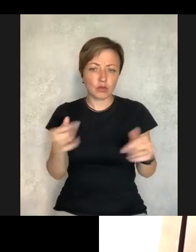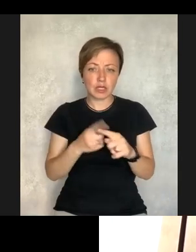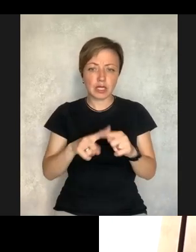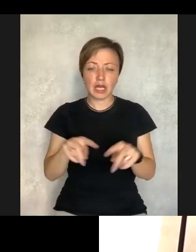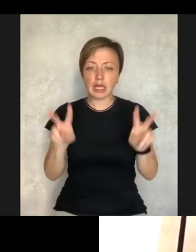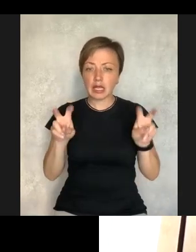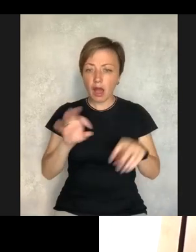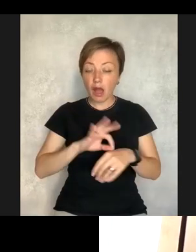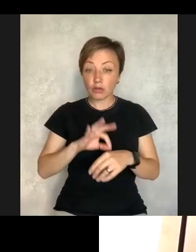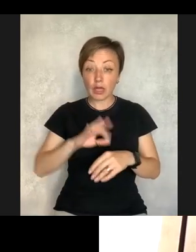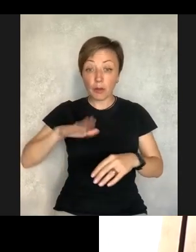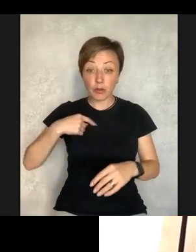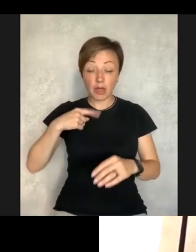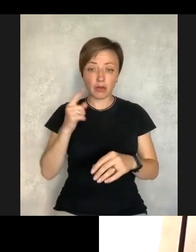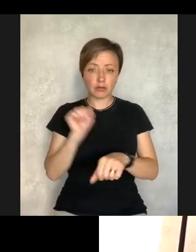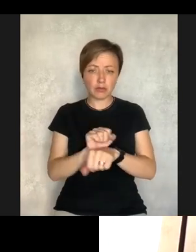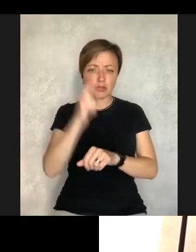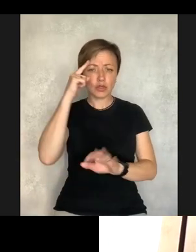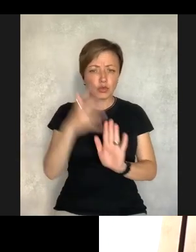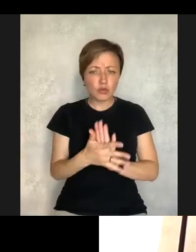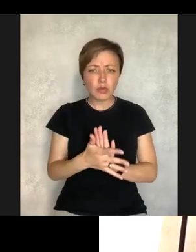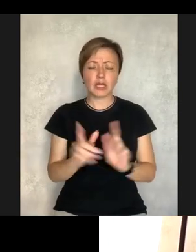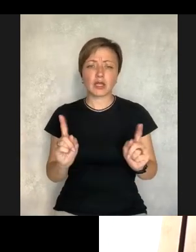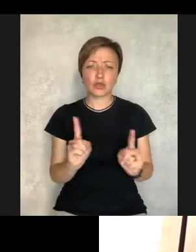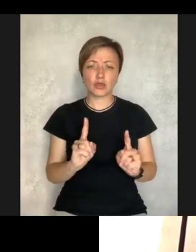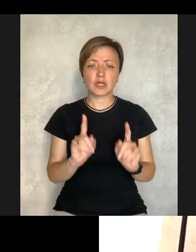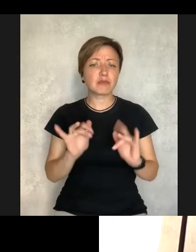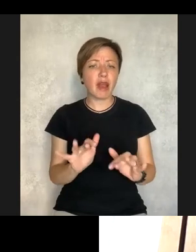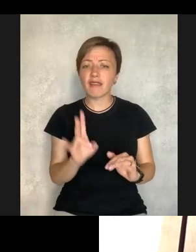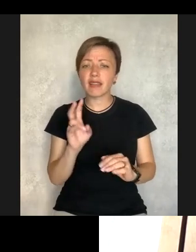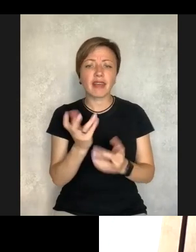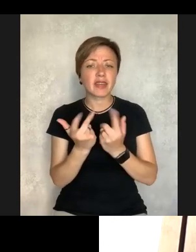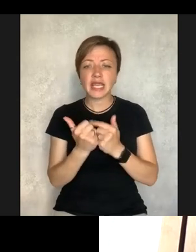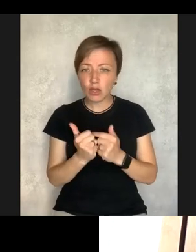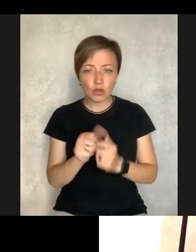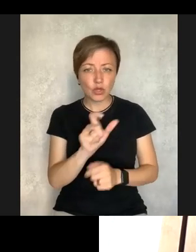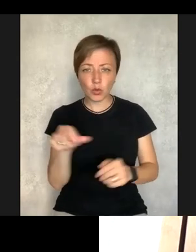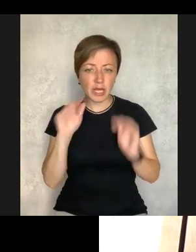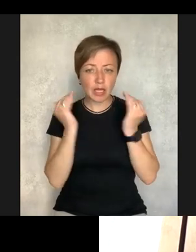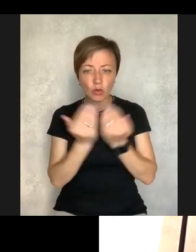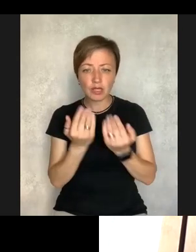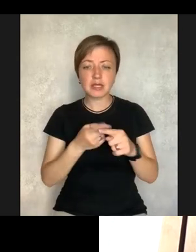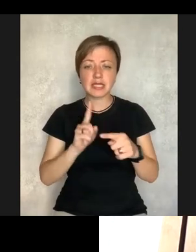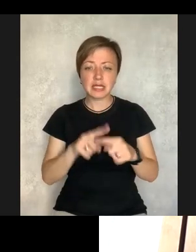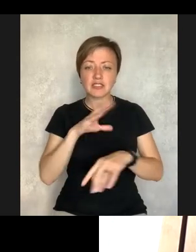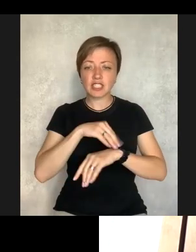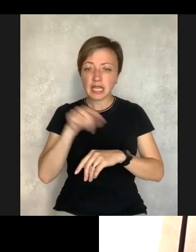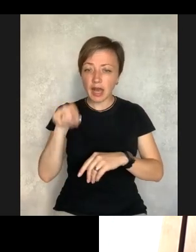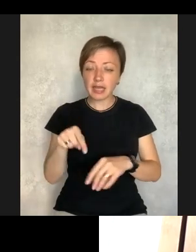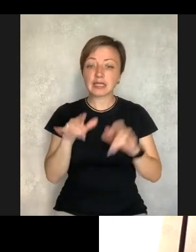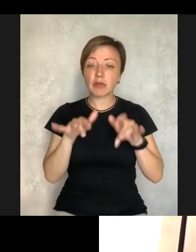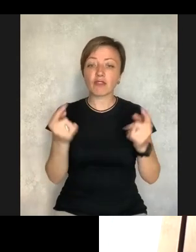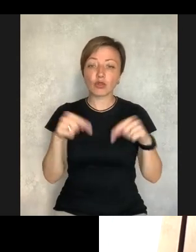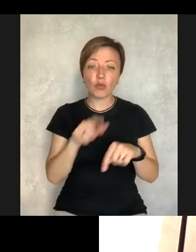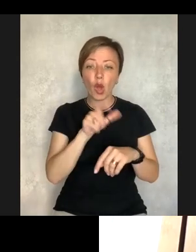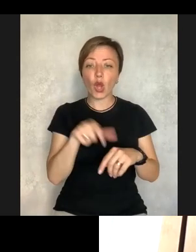autism over here, this diagnosis is so widespread. But then I paused and I realized it's not about the number of people